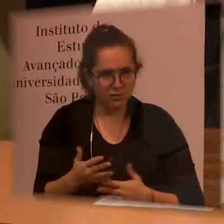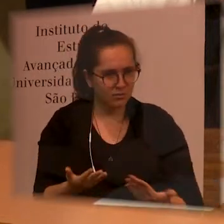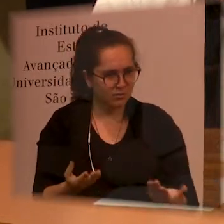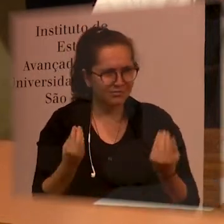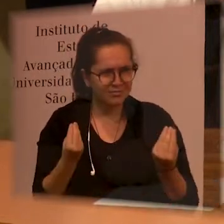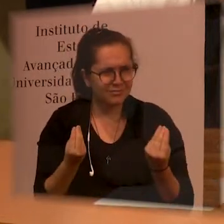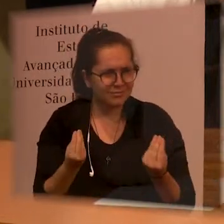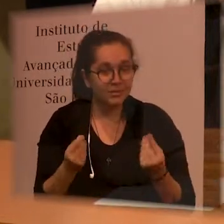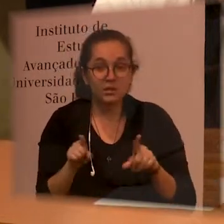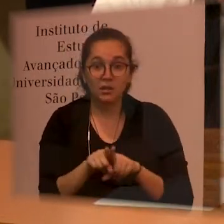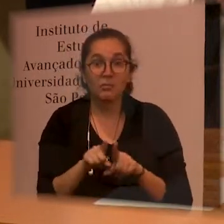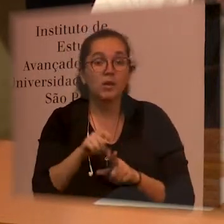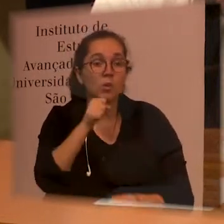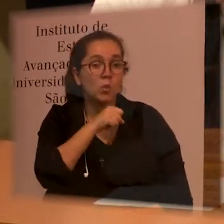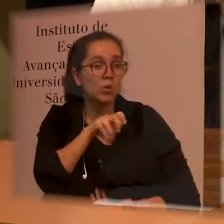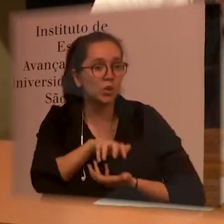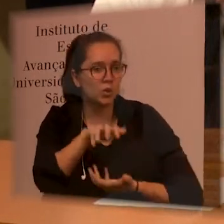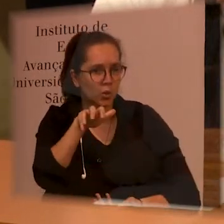children with